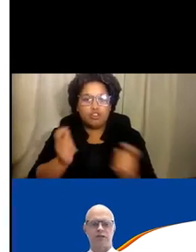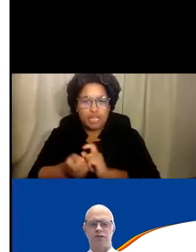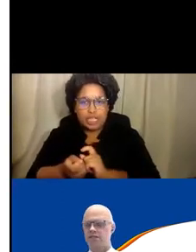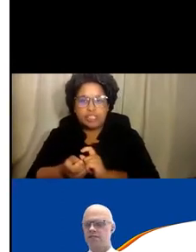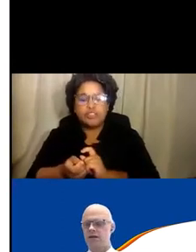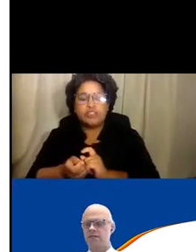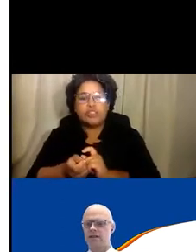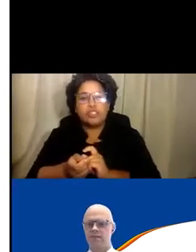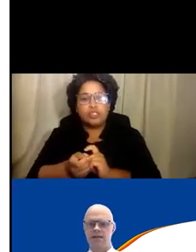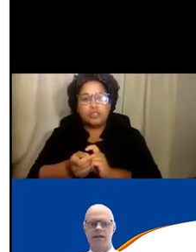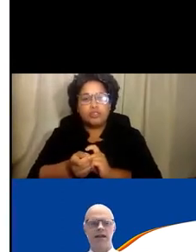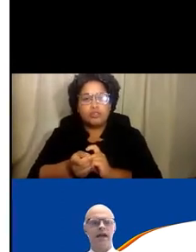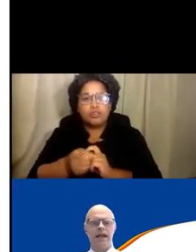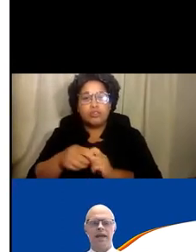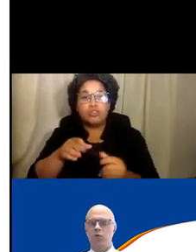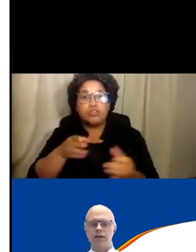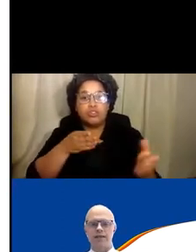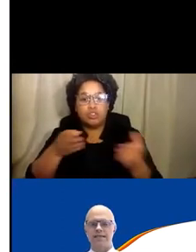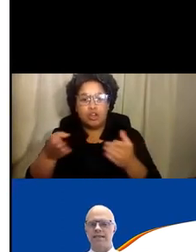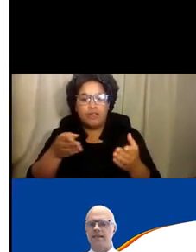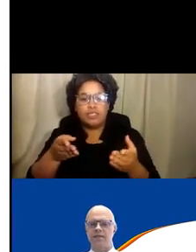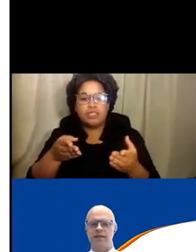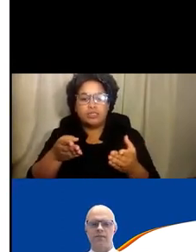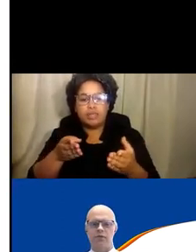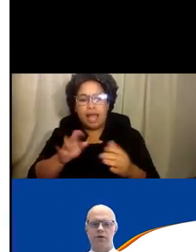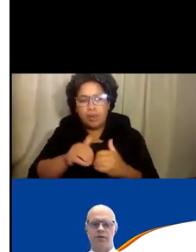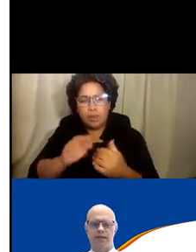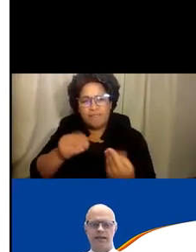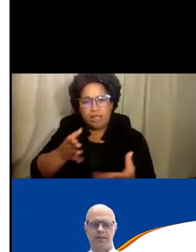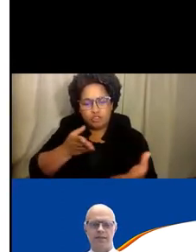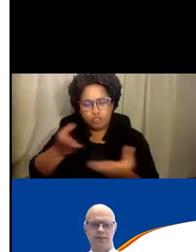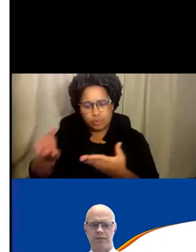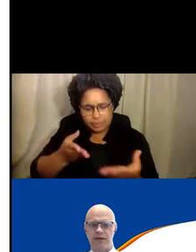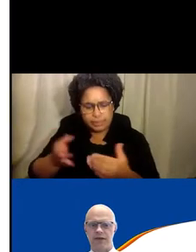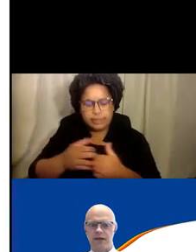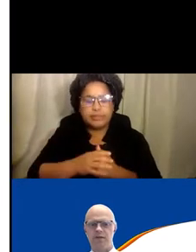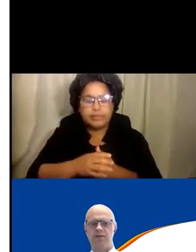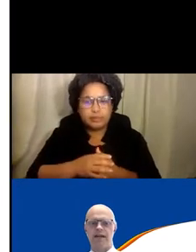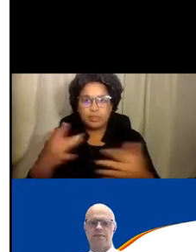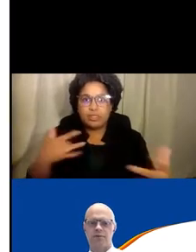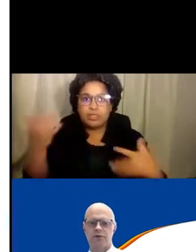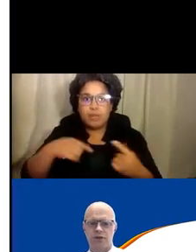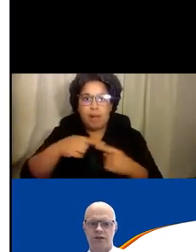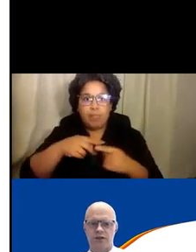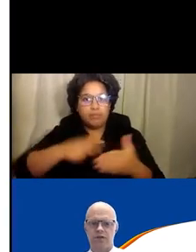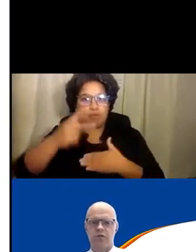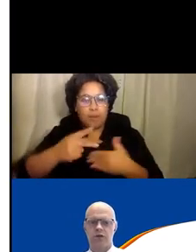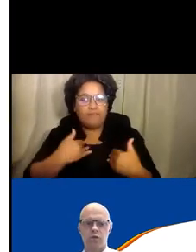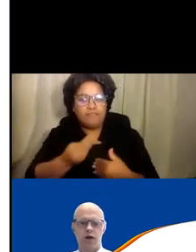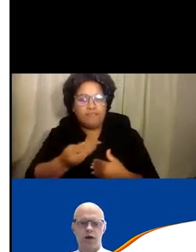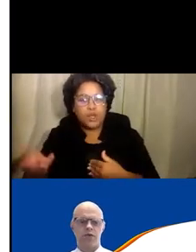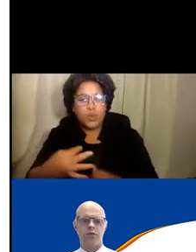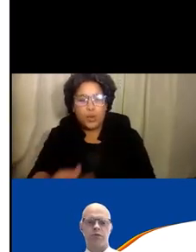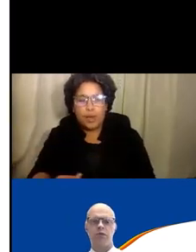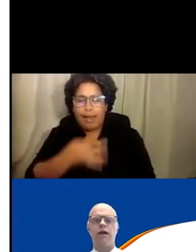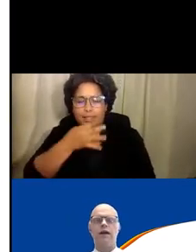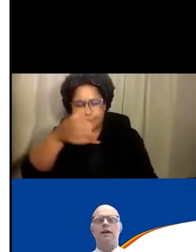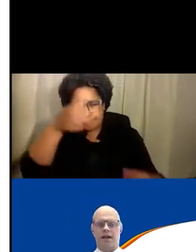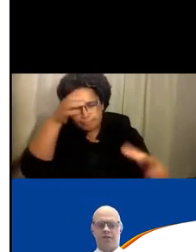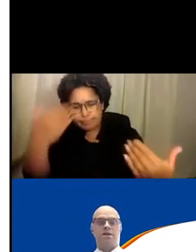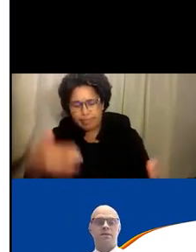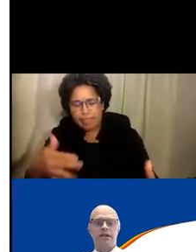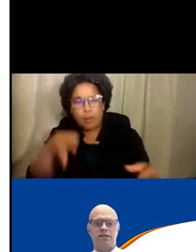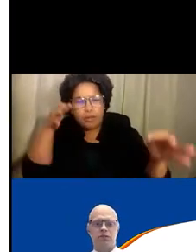alternative services models came in. And we're really excited about the program today because we have got a couple of experts on here who are going to walk you through